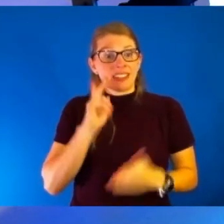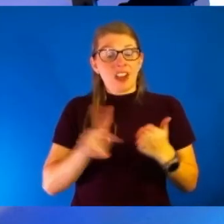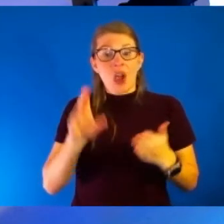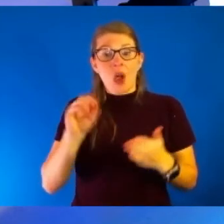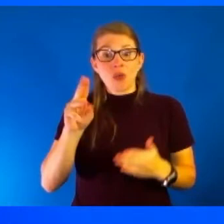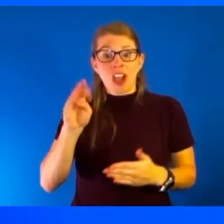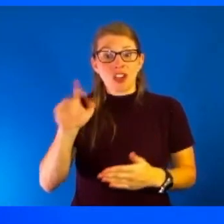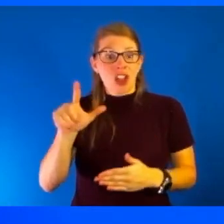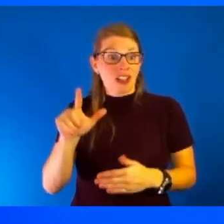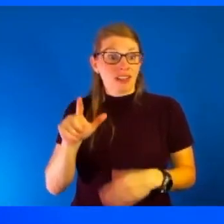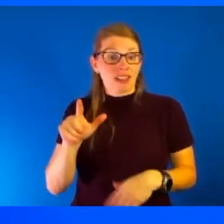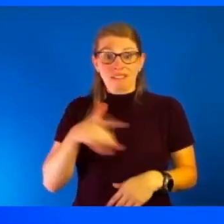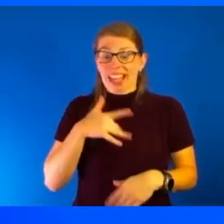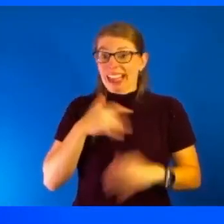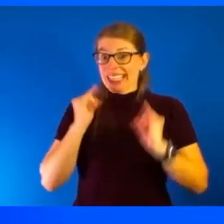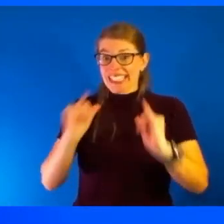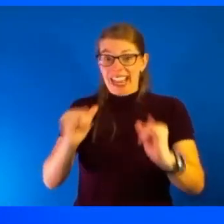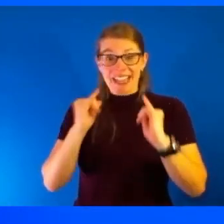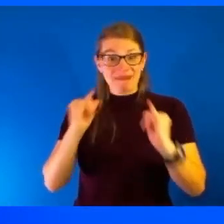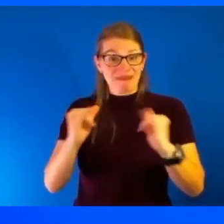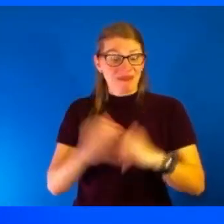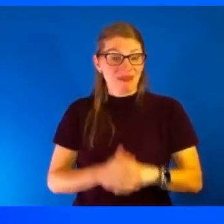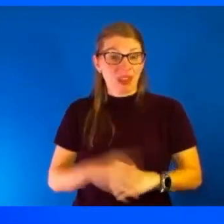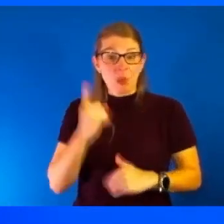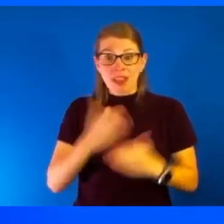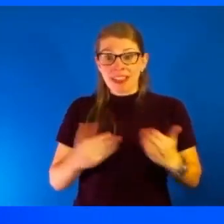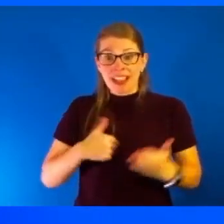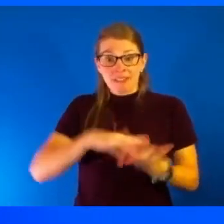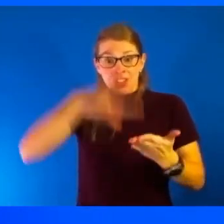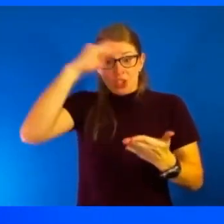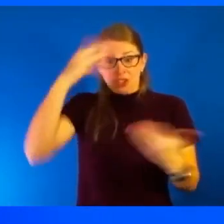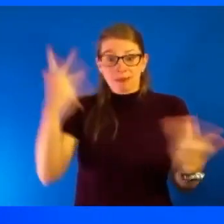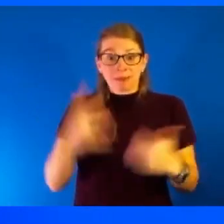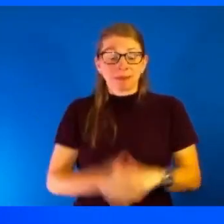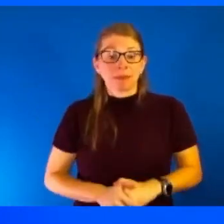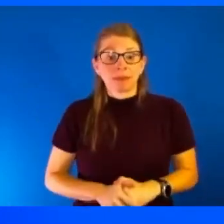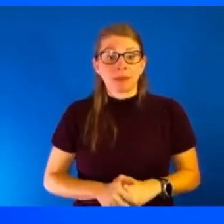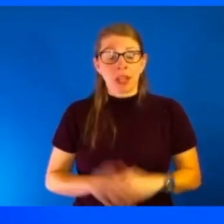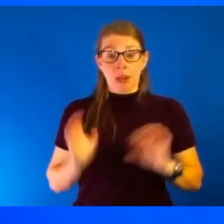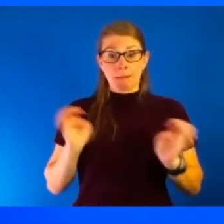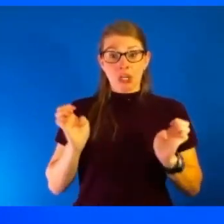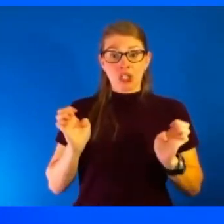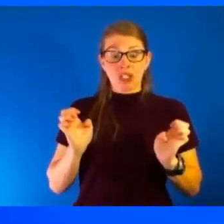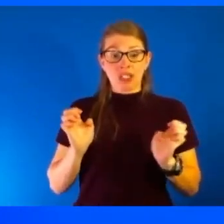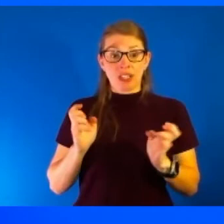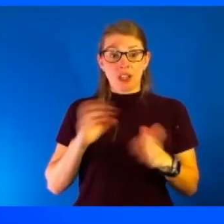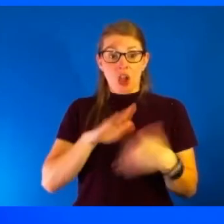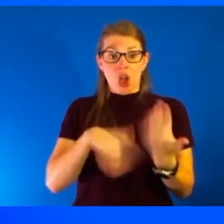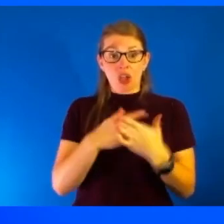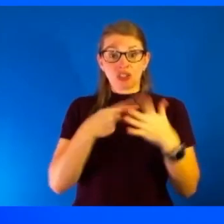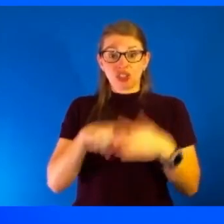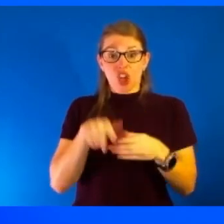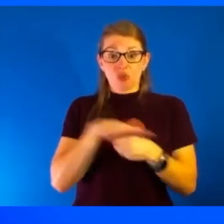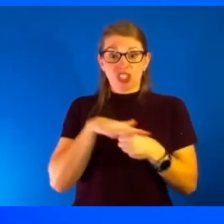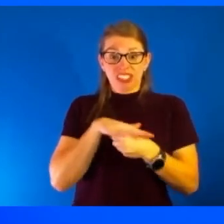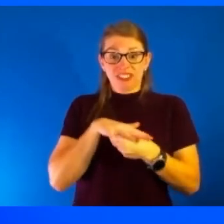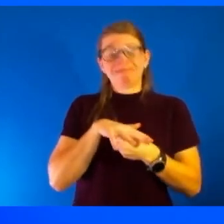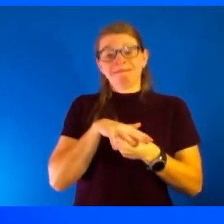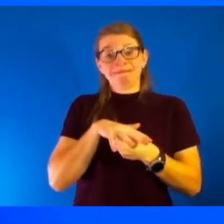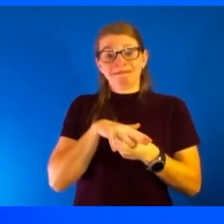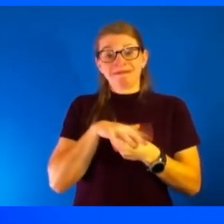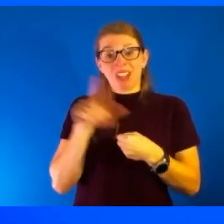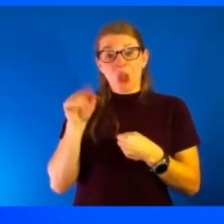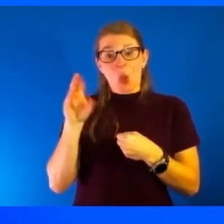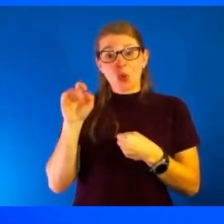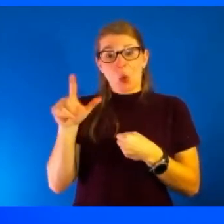the feeling is mutual. One of the things I've learned is that, you know, emergencies all start regionally, locally. And it's important for me